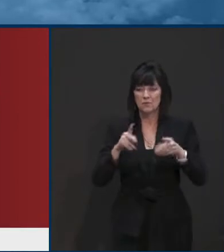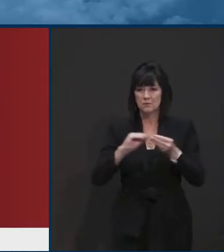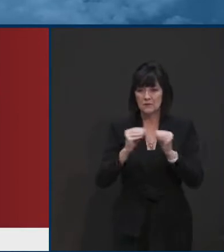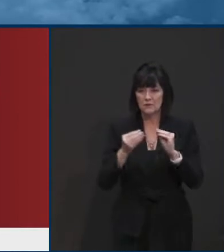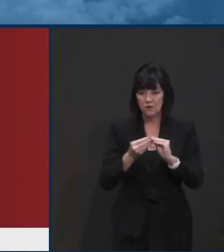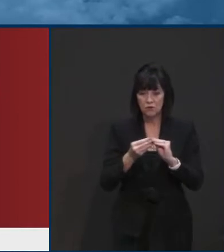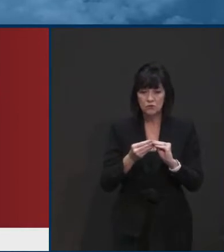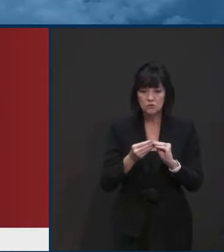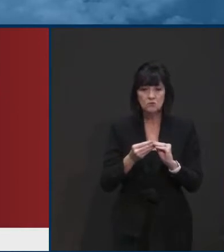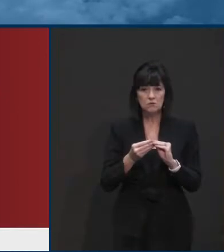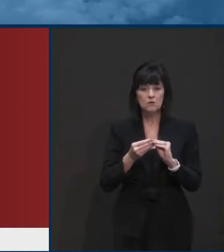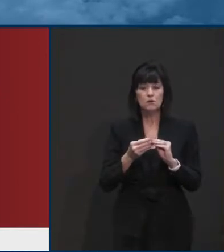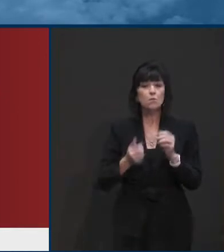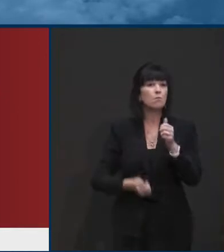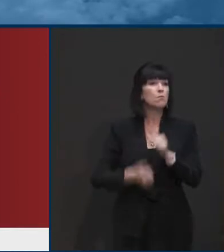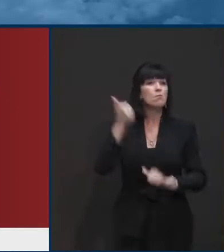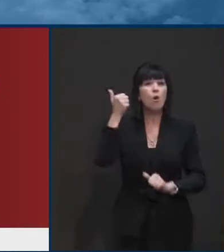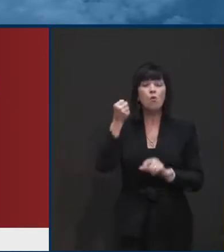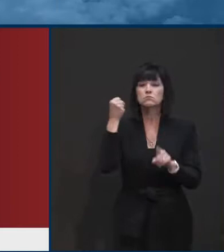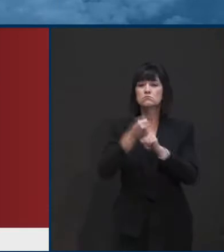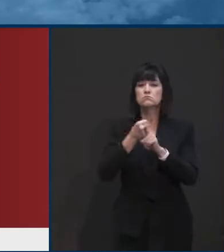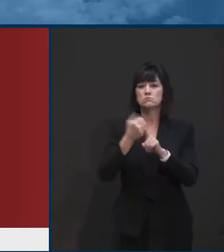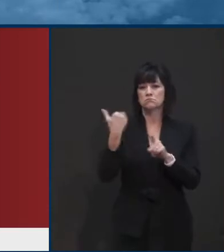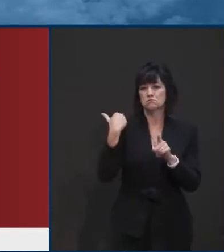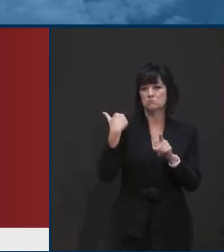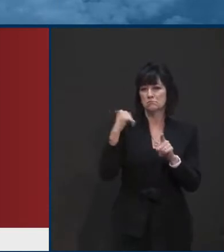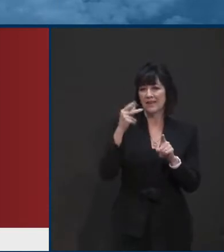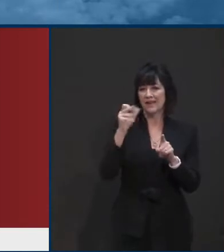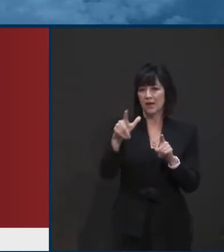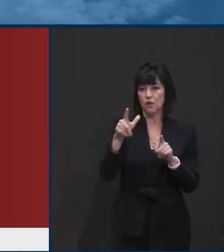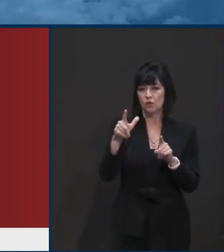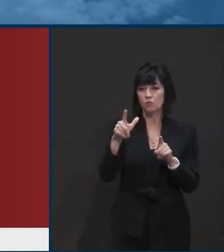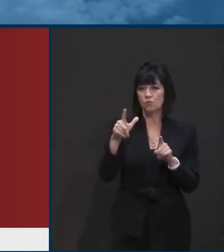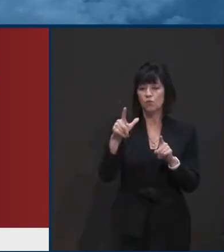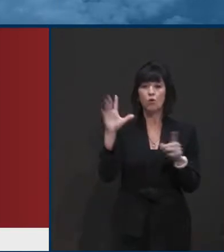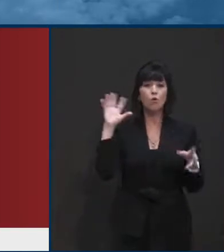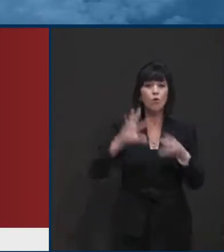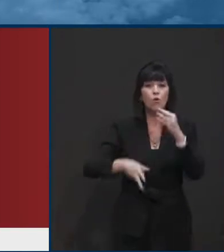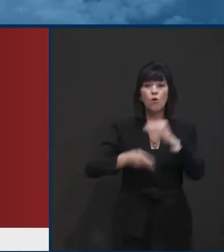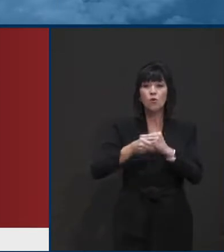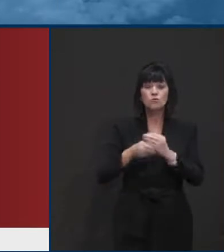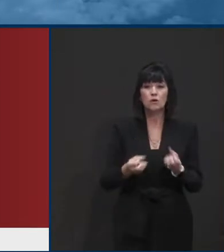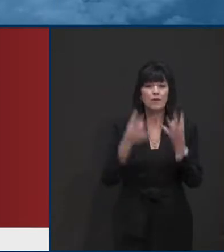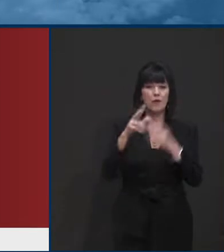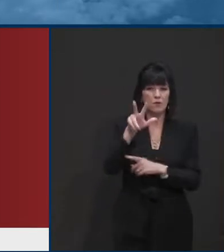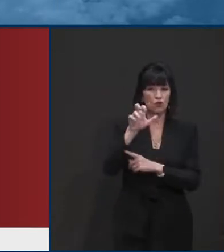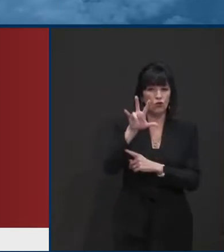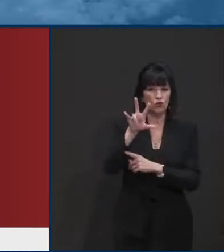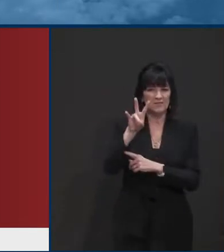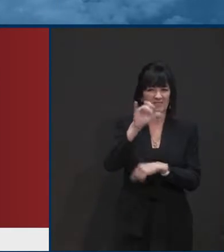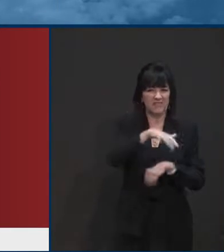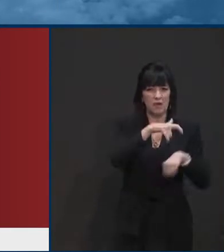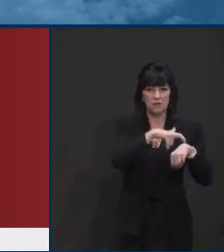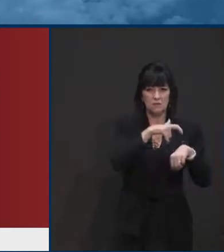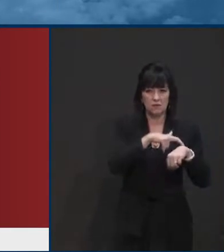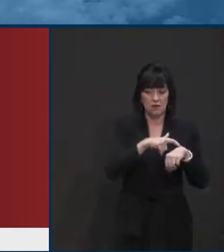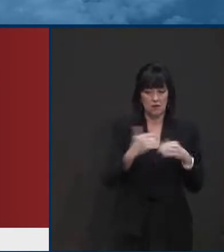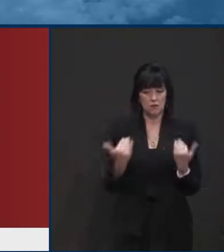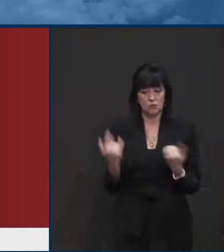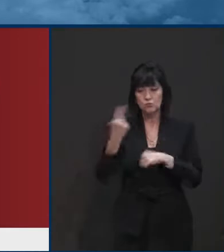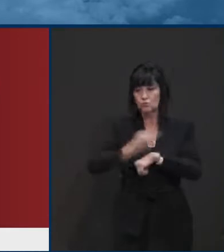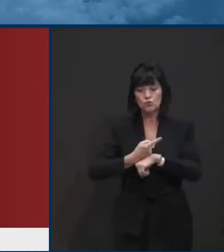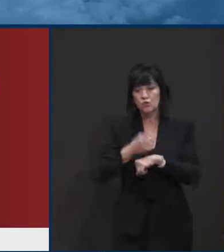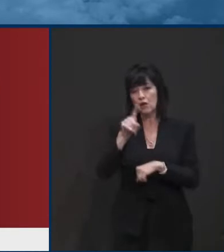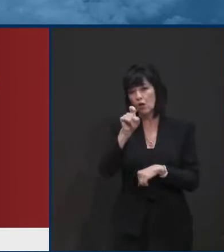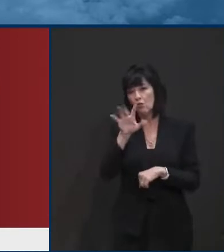back in April at 337. And today's number is 153. Again, we'll walk through all